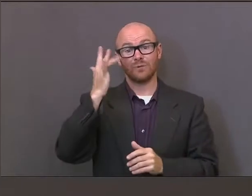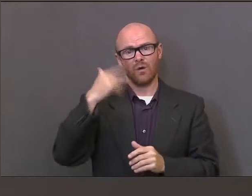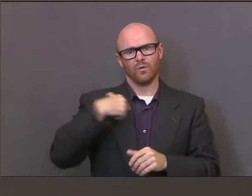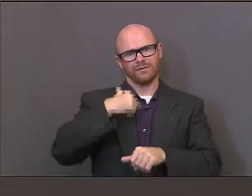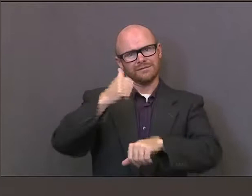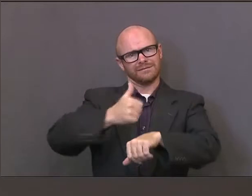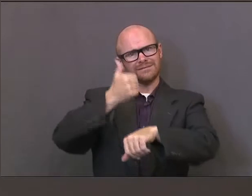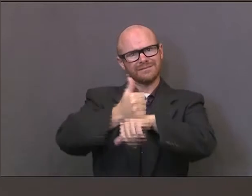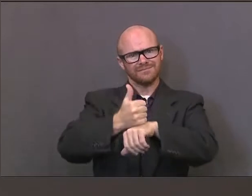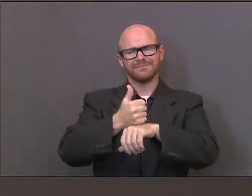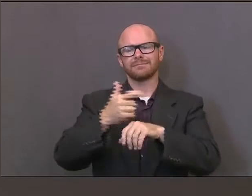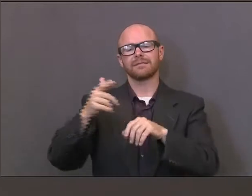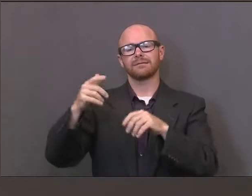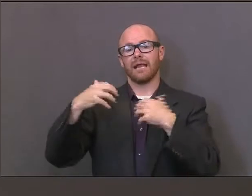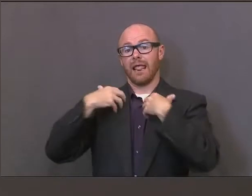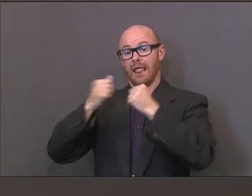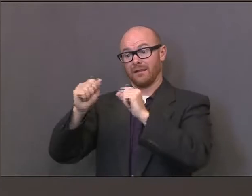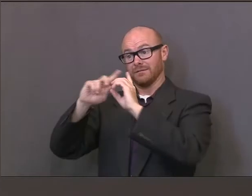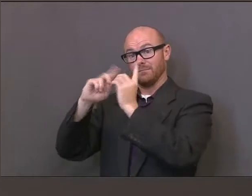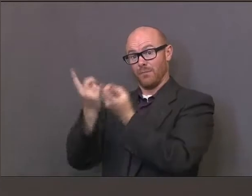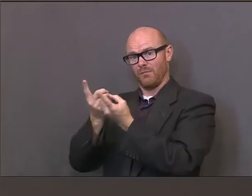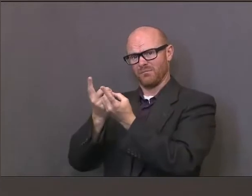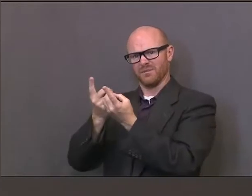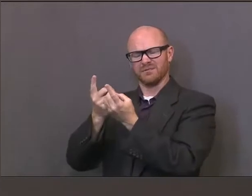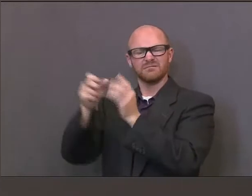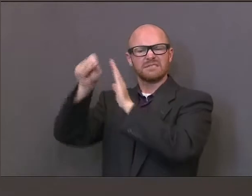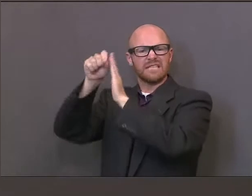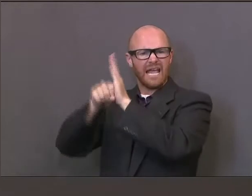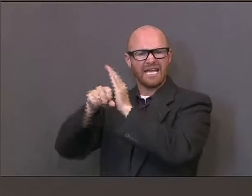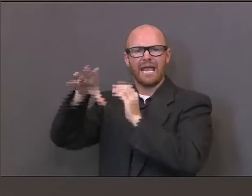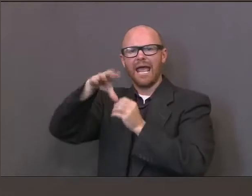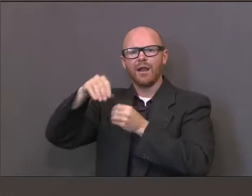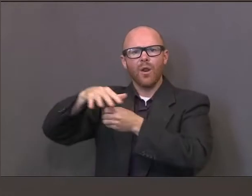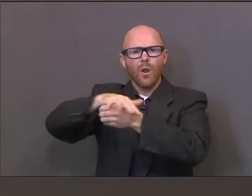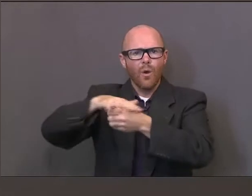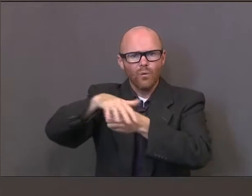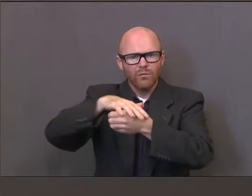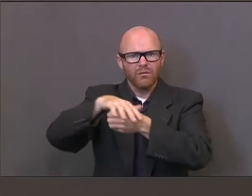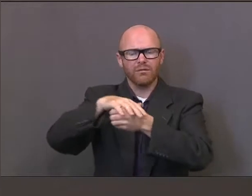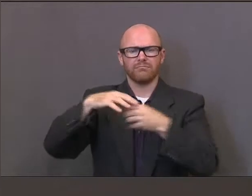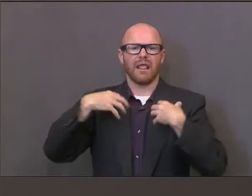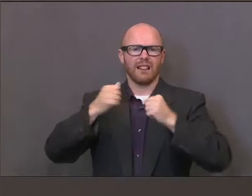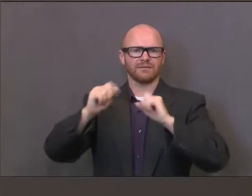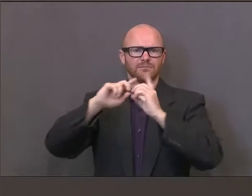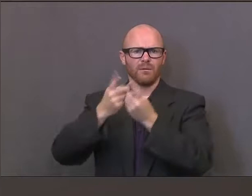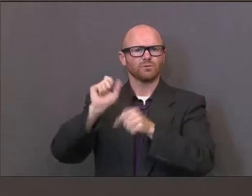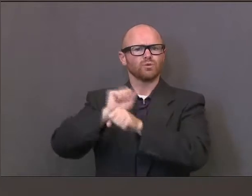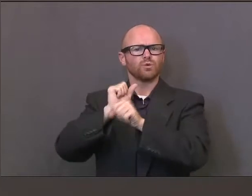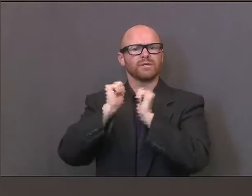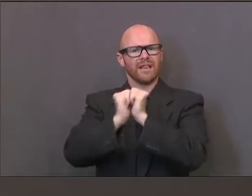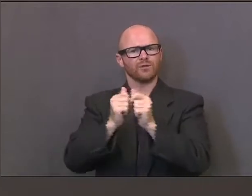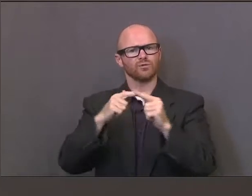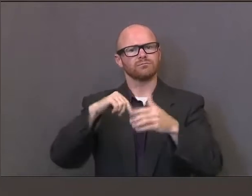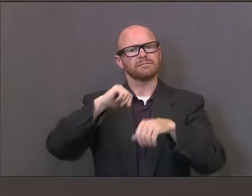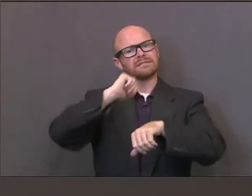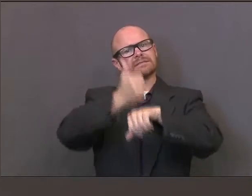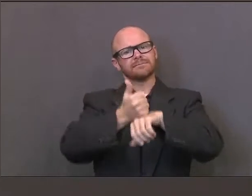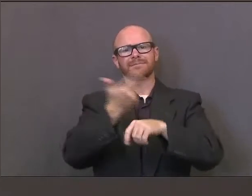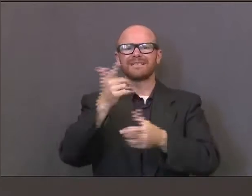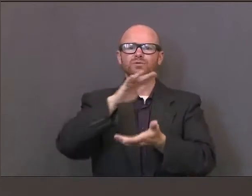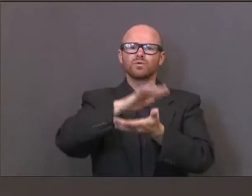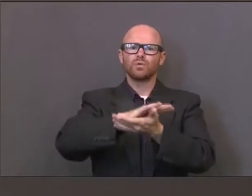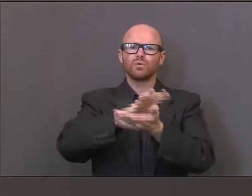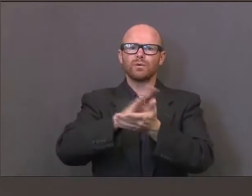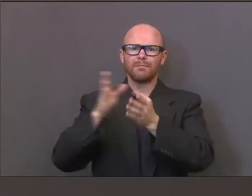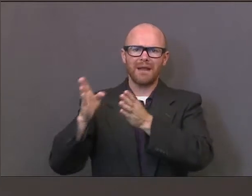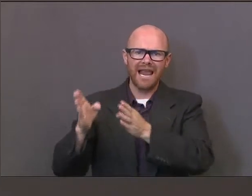put in place by our health department, not only at the state level, but at the local level, and our 13 regional health departments to help guide the schools as they develop their